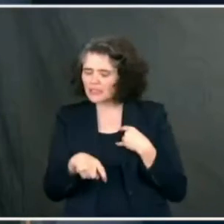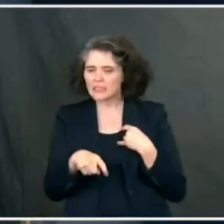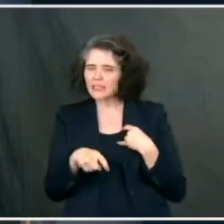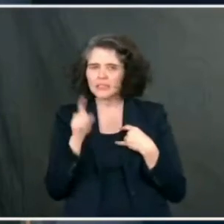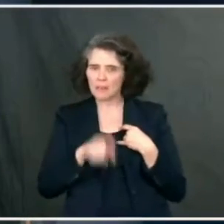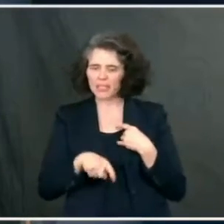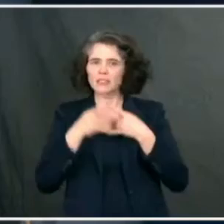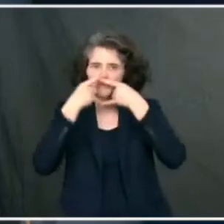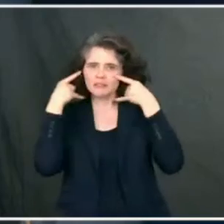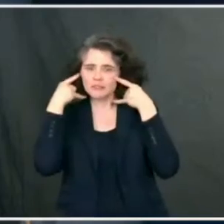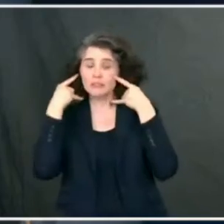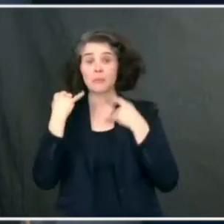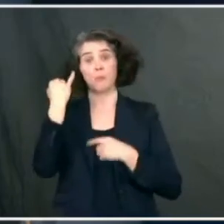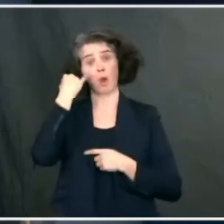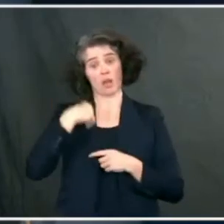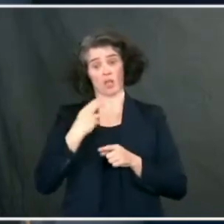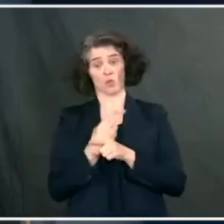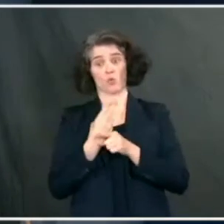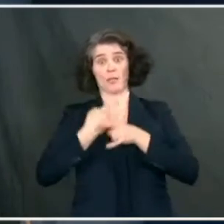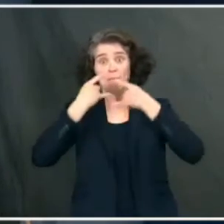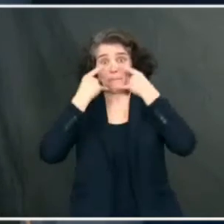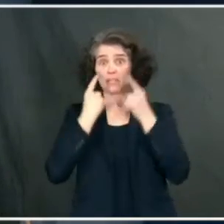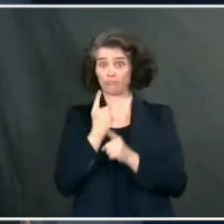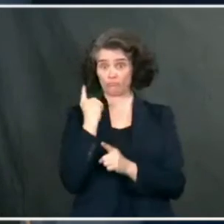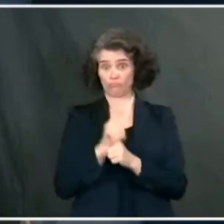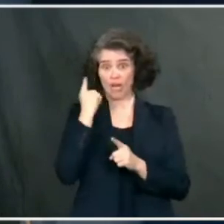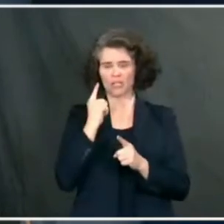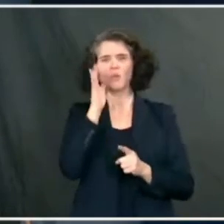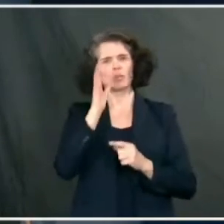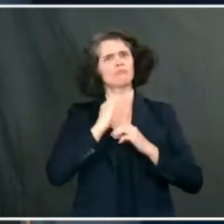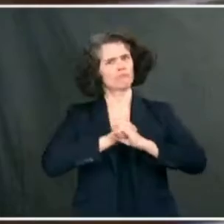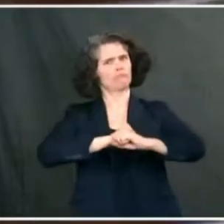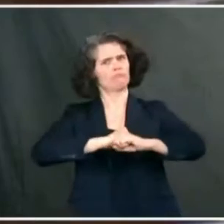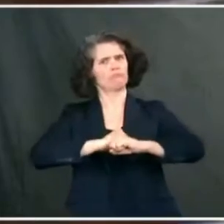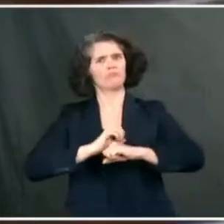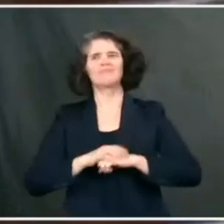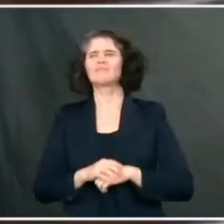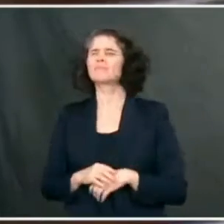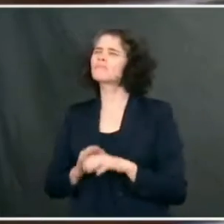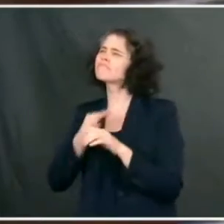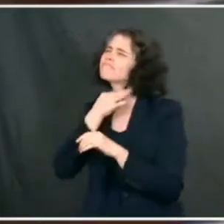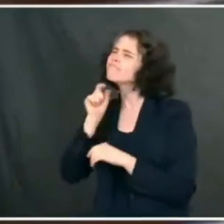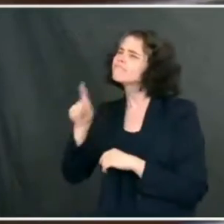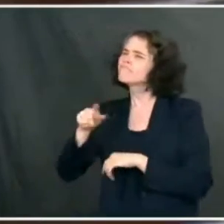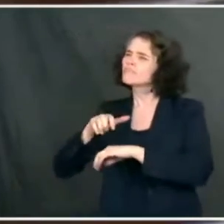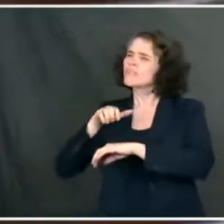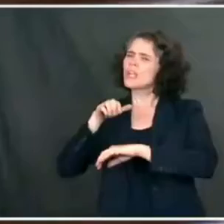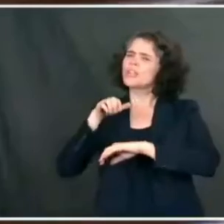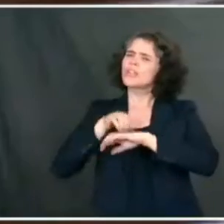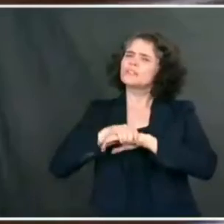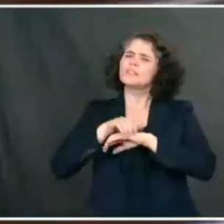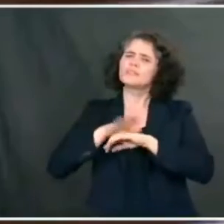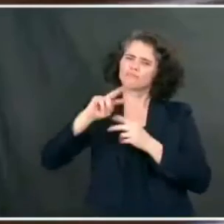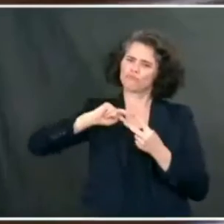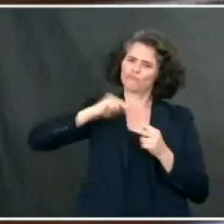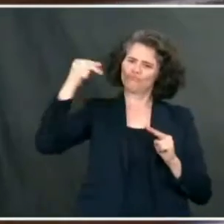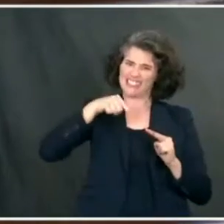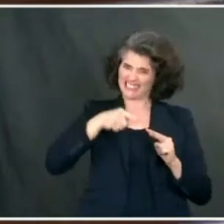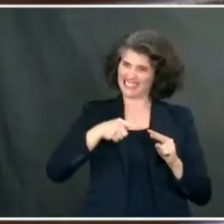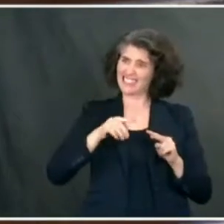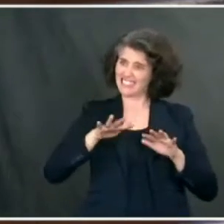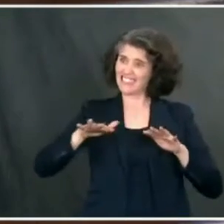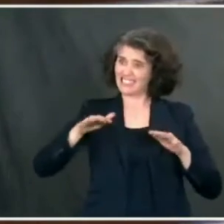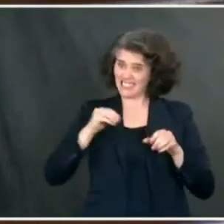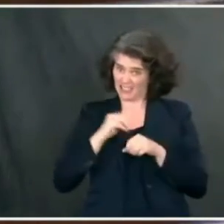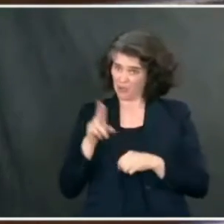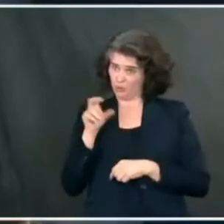less effective. If you properly wear a mask, then you'll be okay. On the UK strain, do you have any data on how widespread that strain is